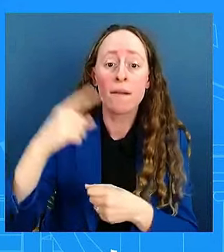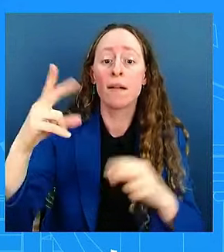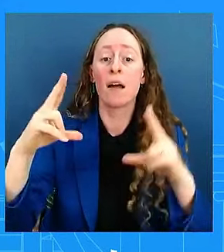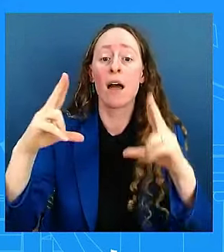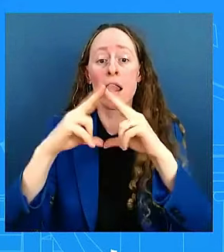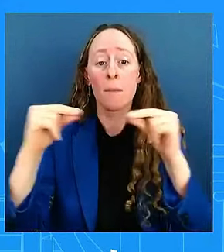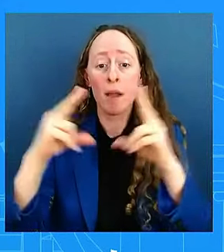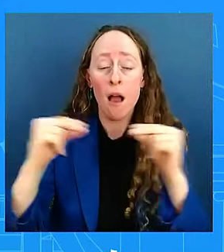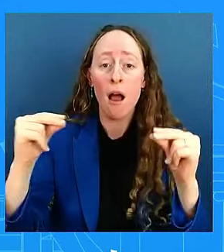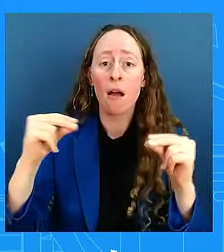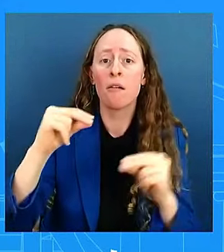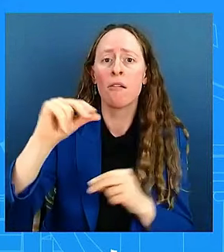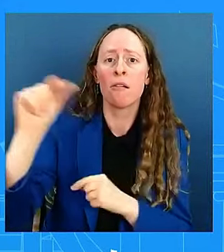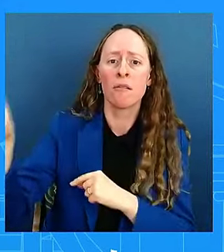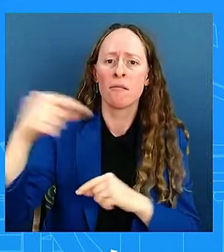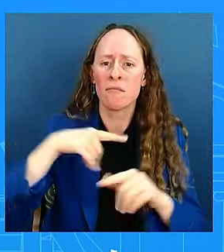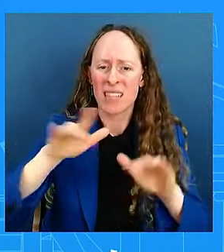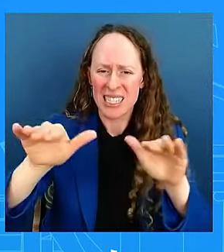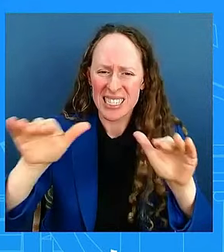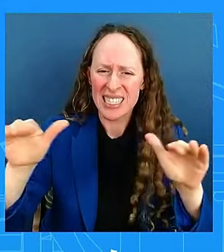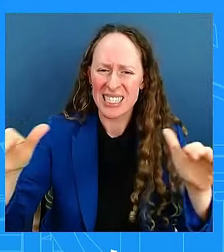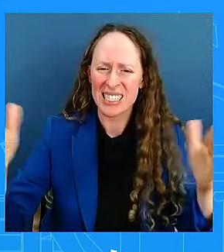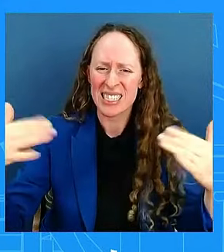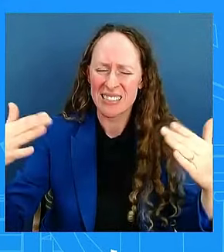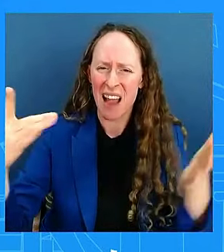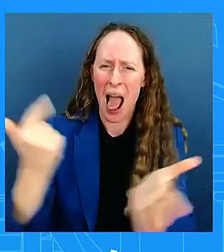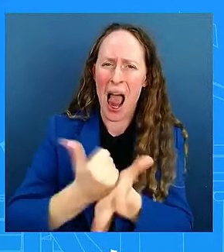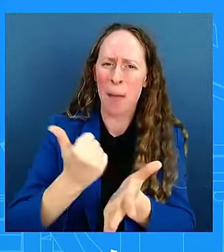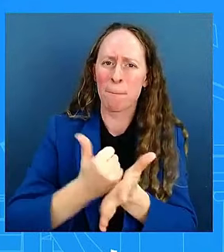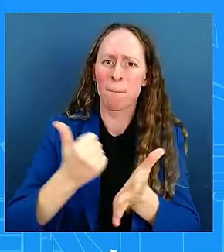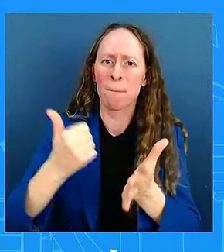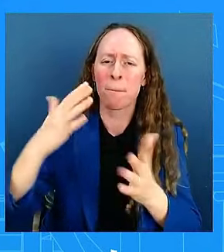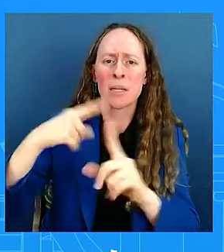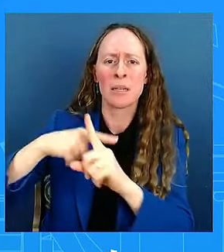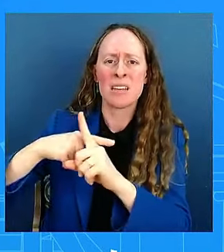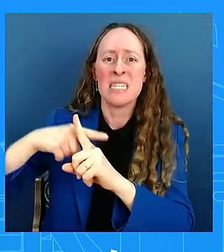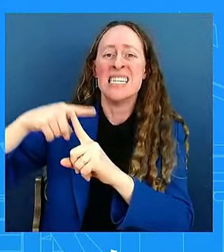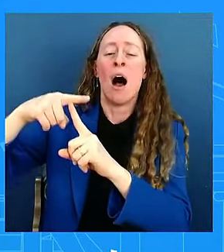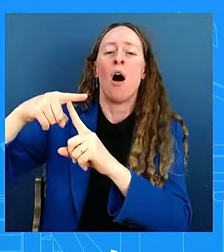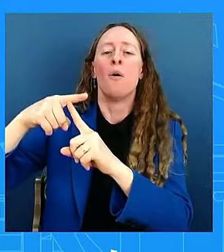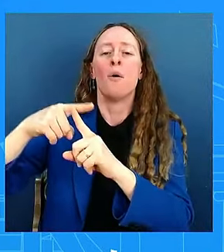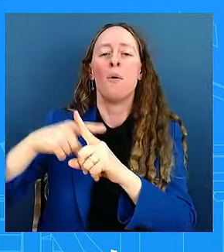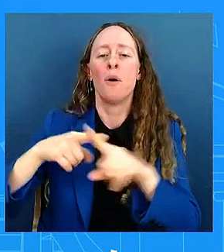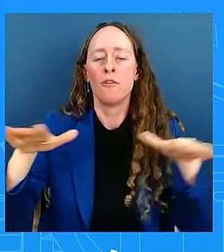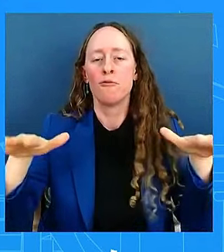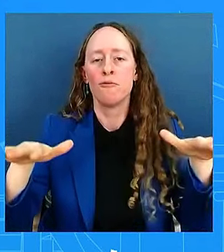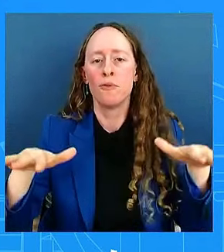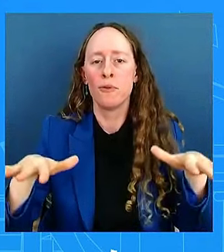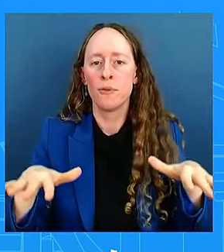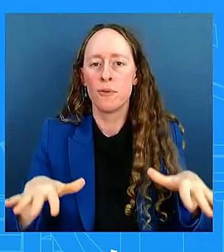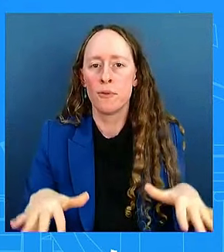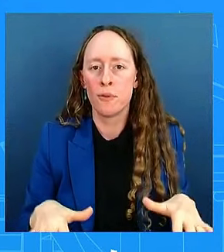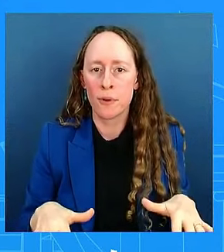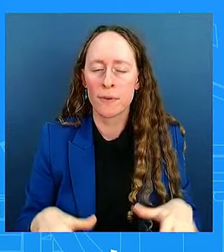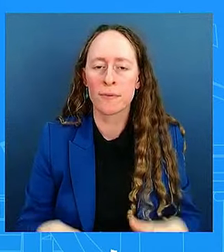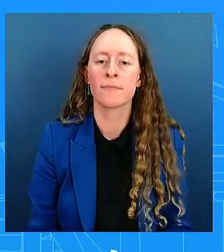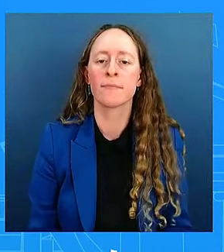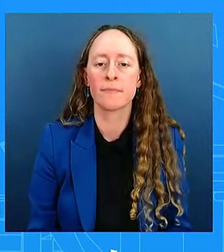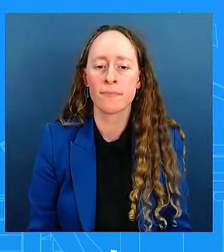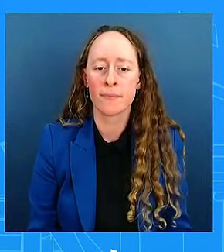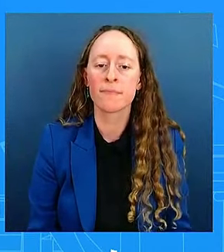tamp this down. And but when you have proxies as